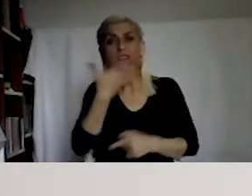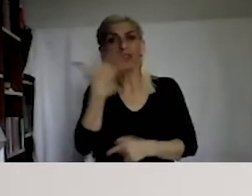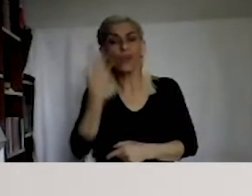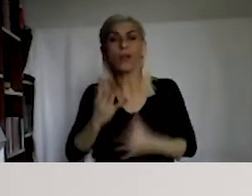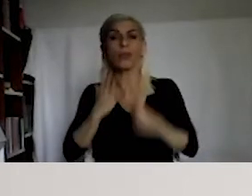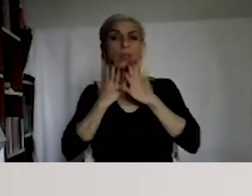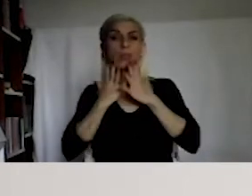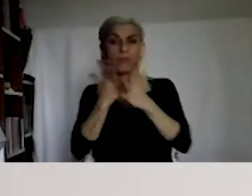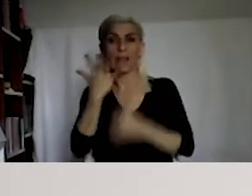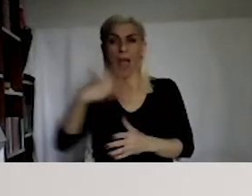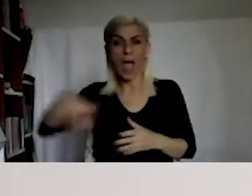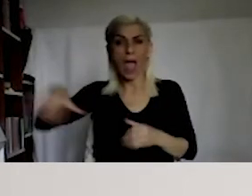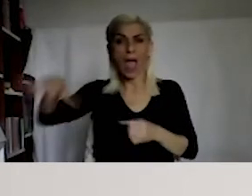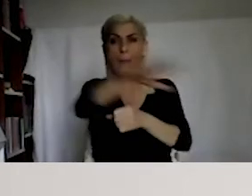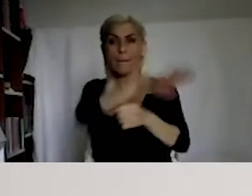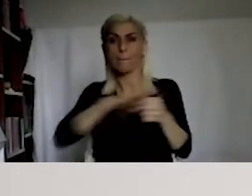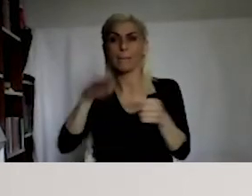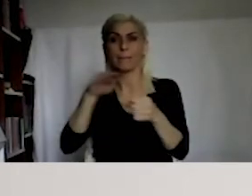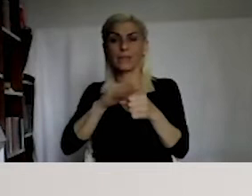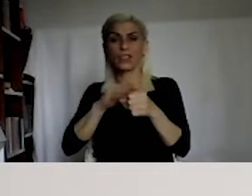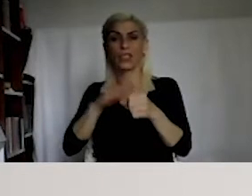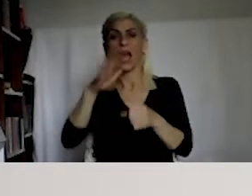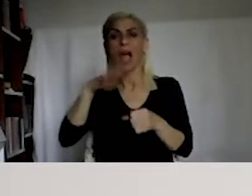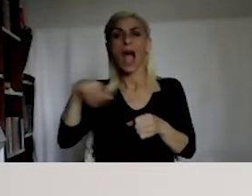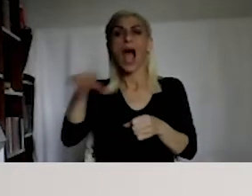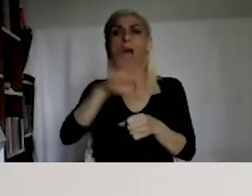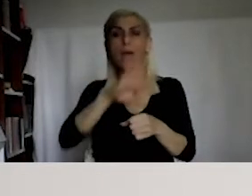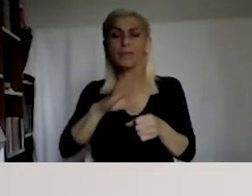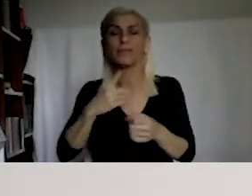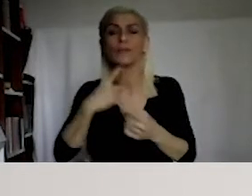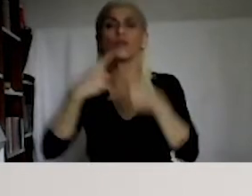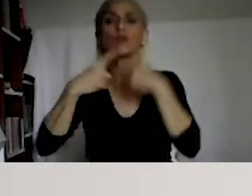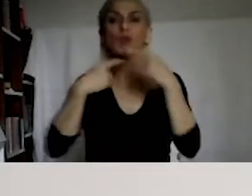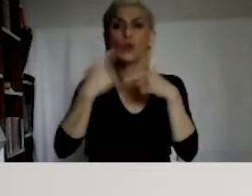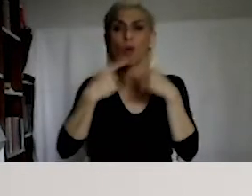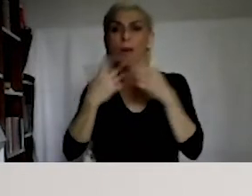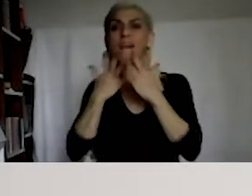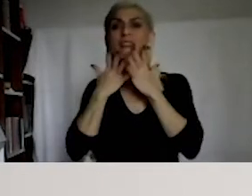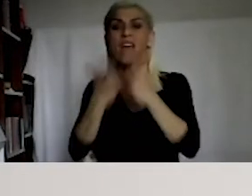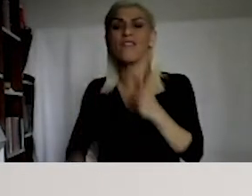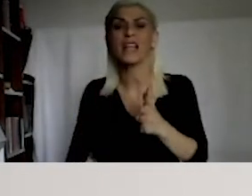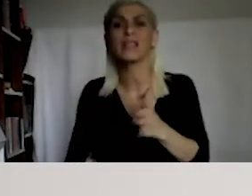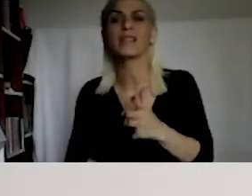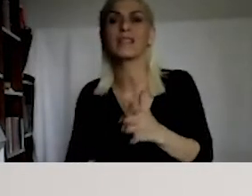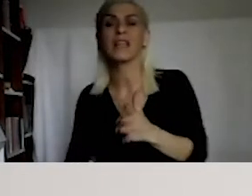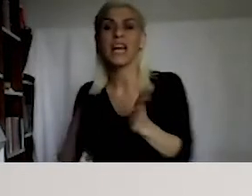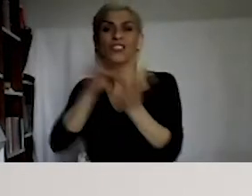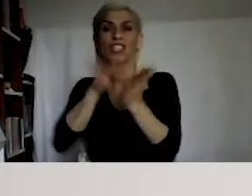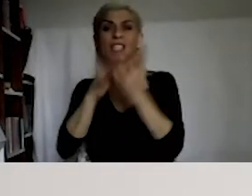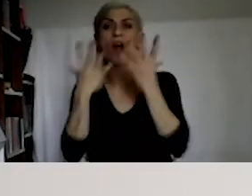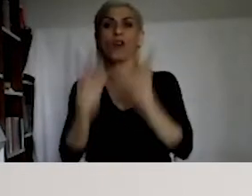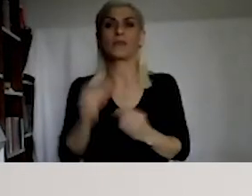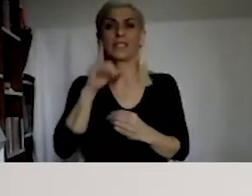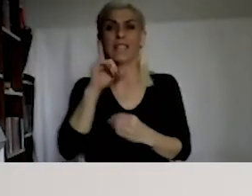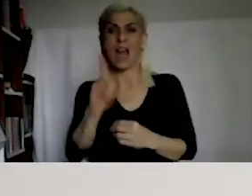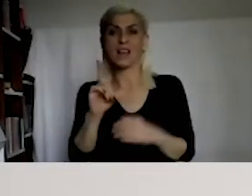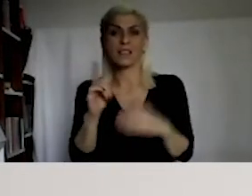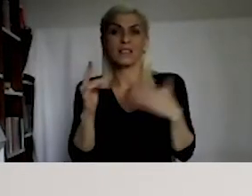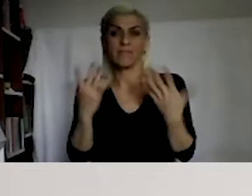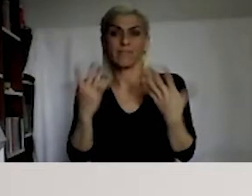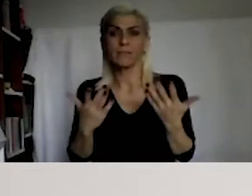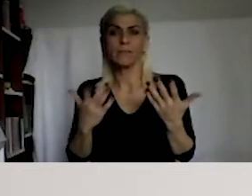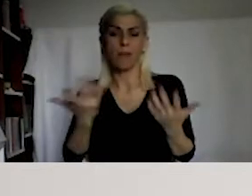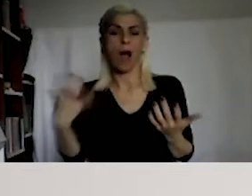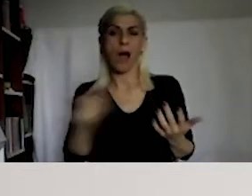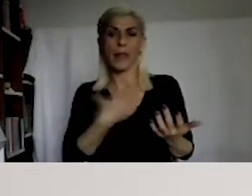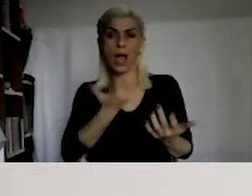is described as intolerance and should be punished as a crime.